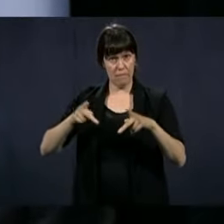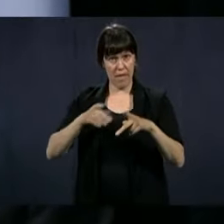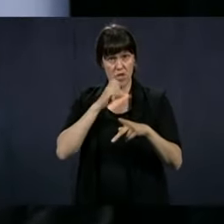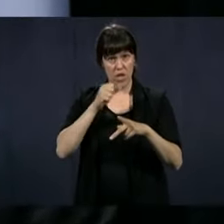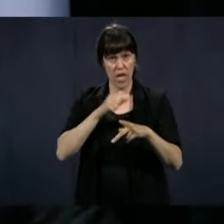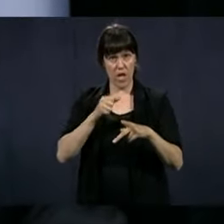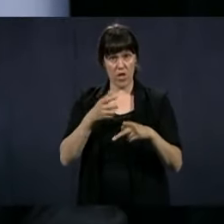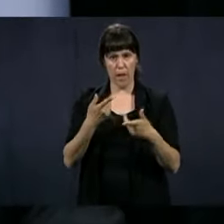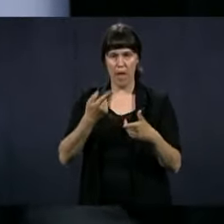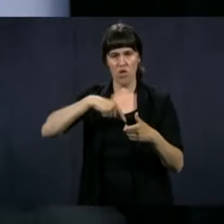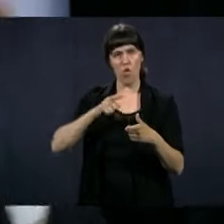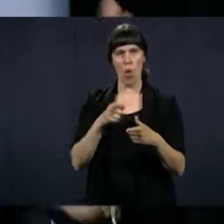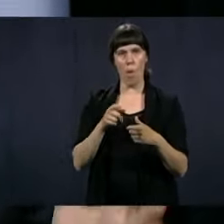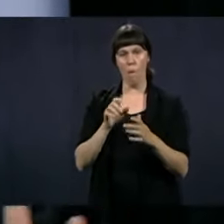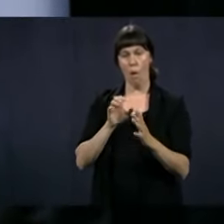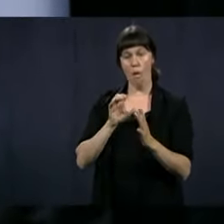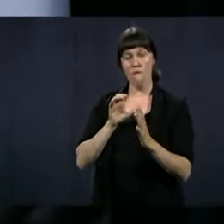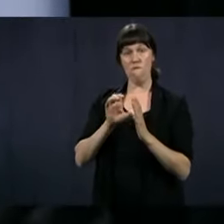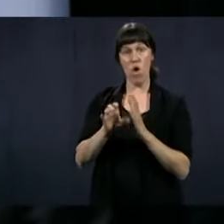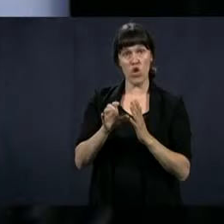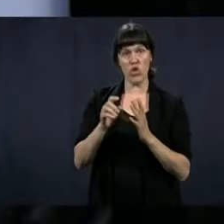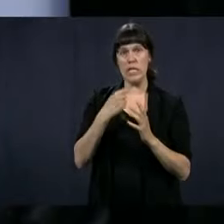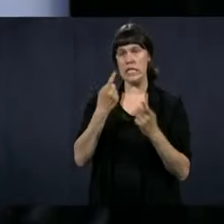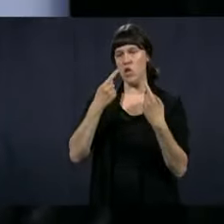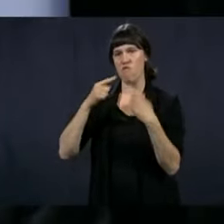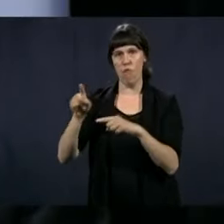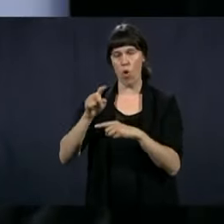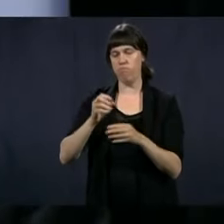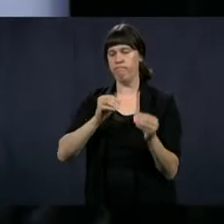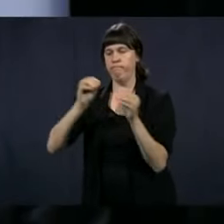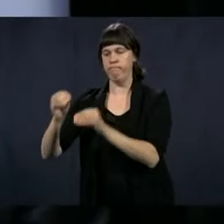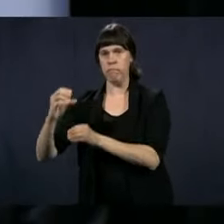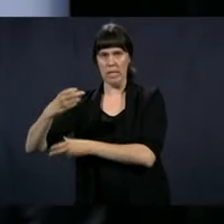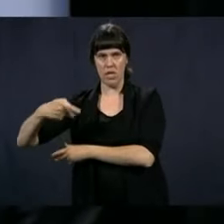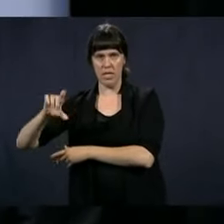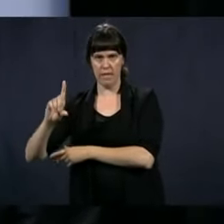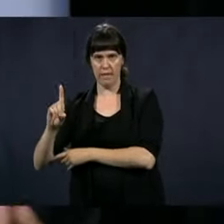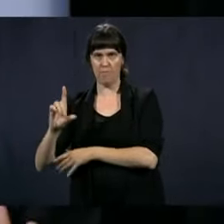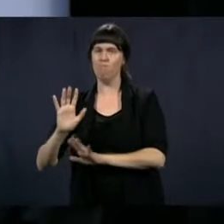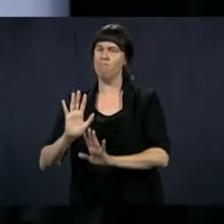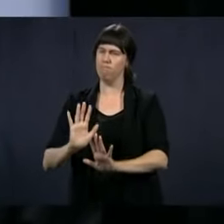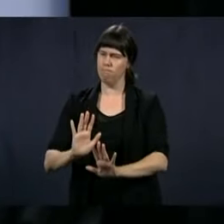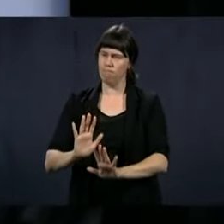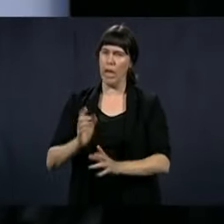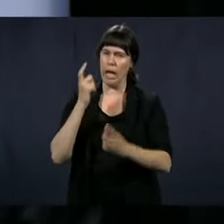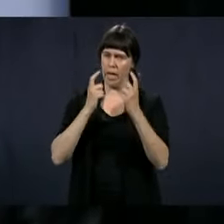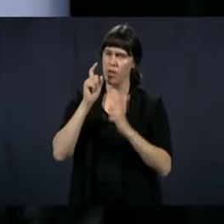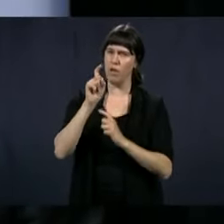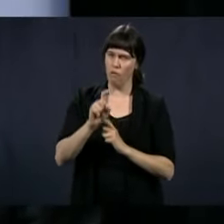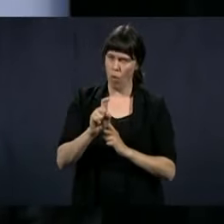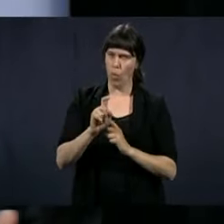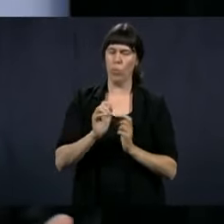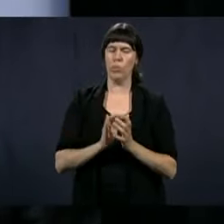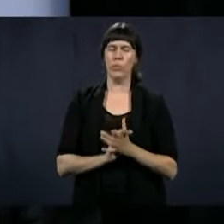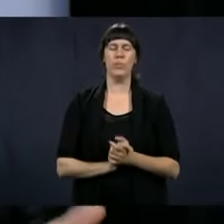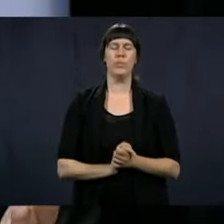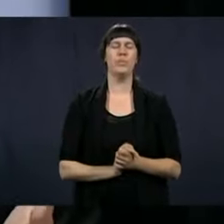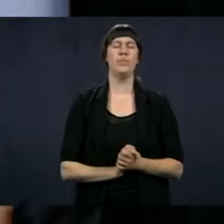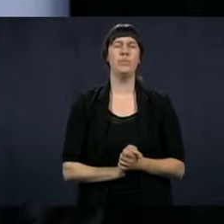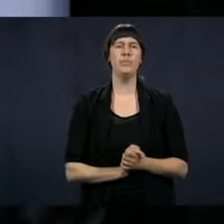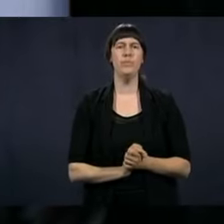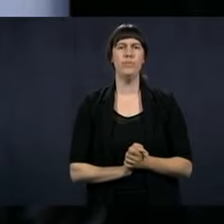those people to go into CHSLDs? I think that it's all of this that has to be looked at. But generally speaking,